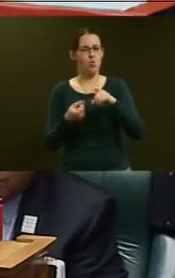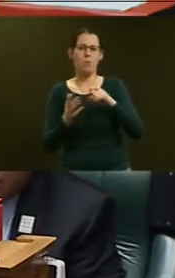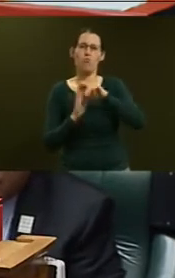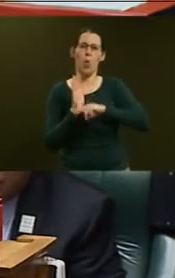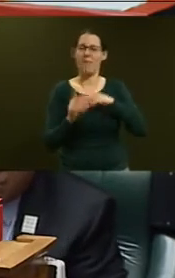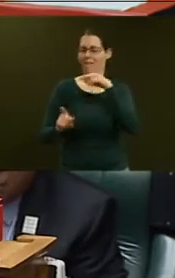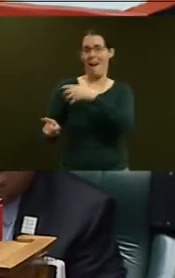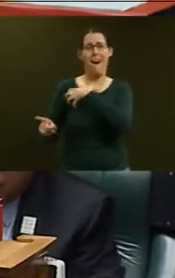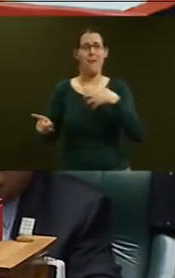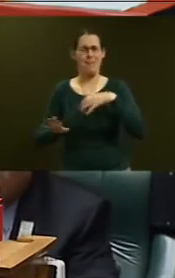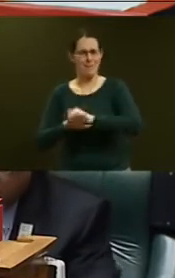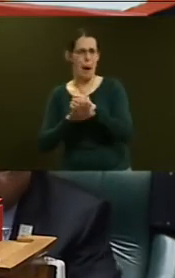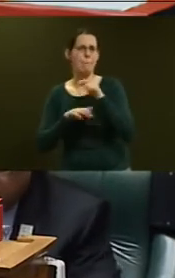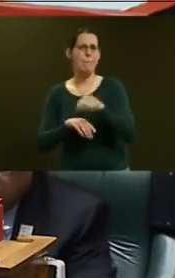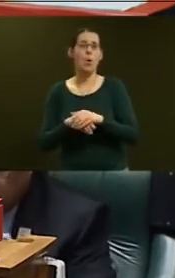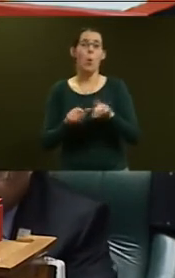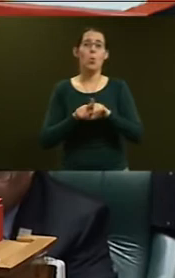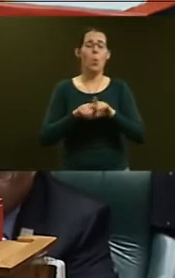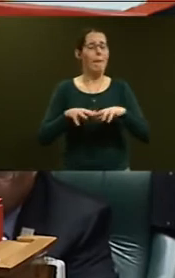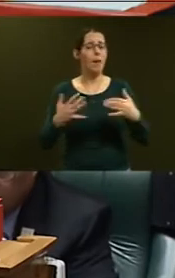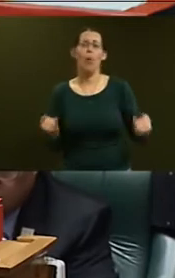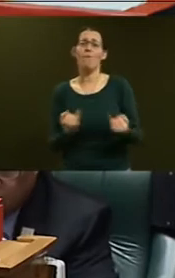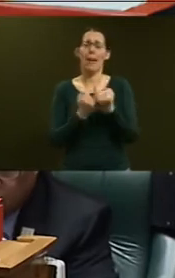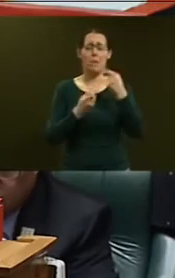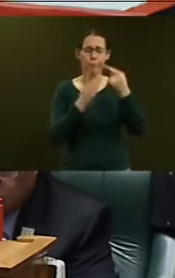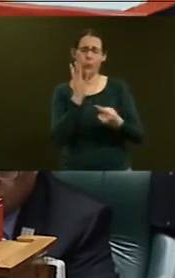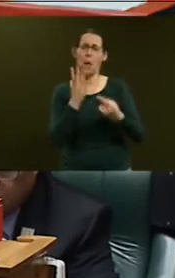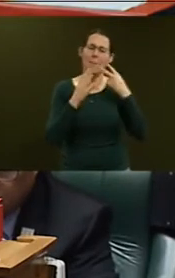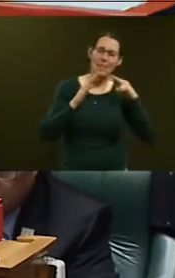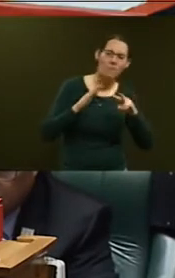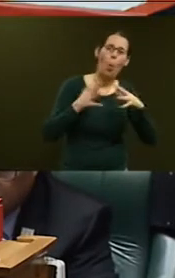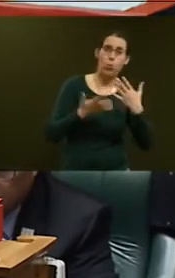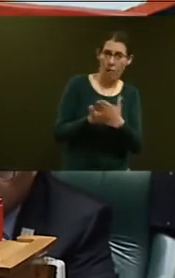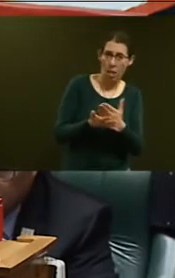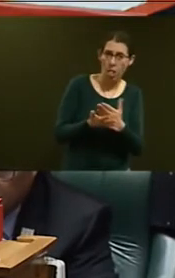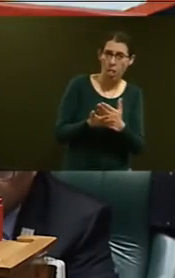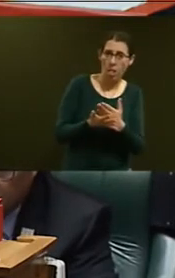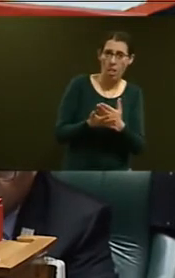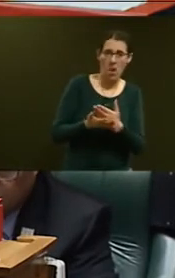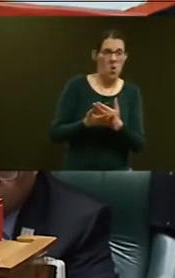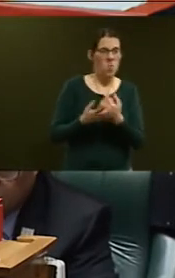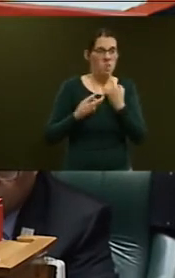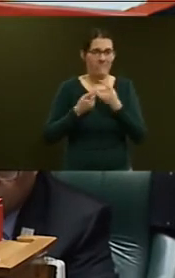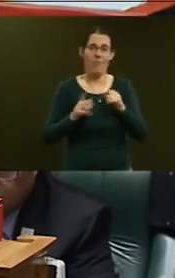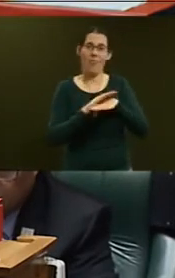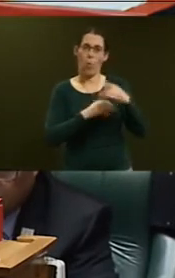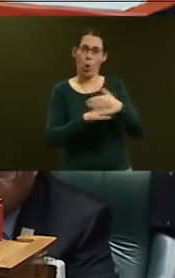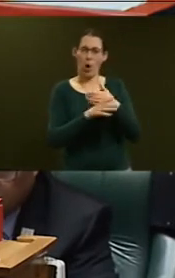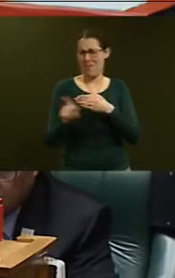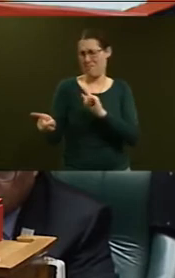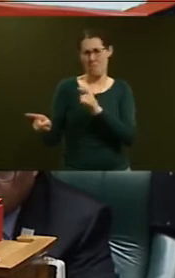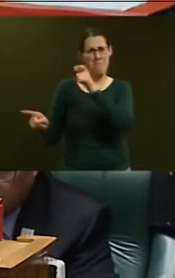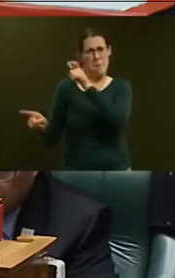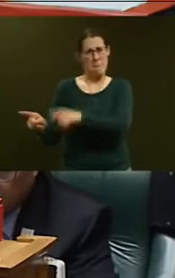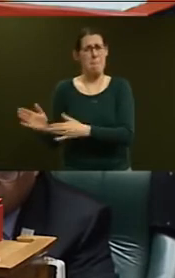or real were declared in that piece of work, as the member knows. The member's got the OIA released now. The Ministry did,